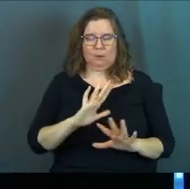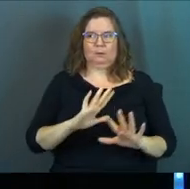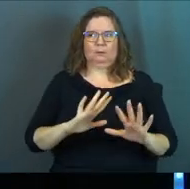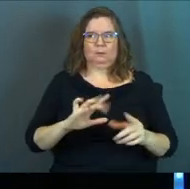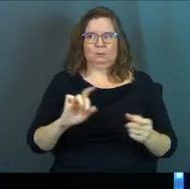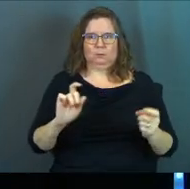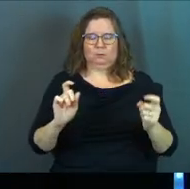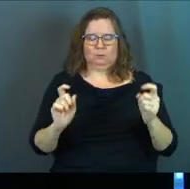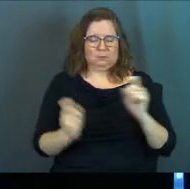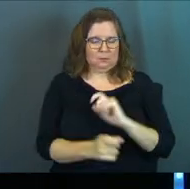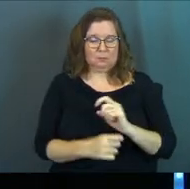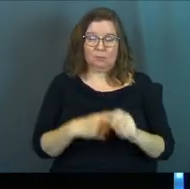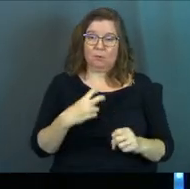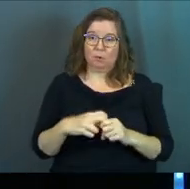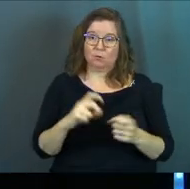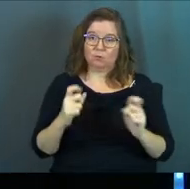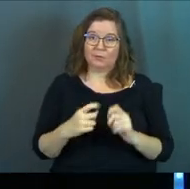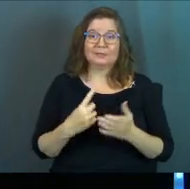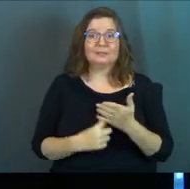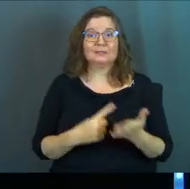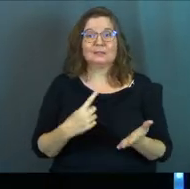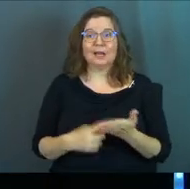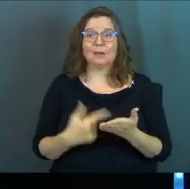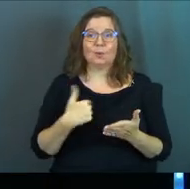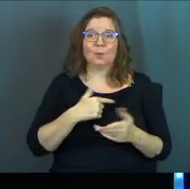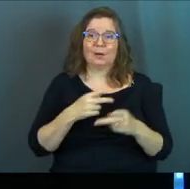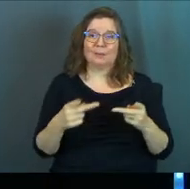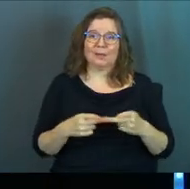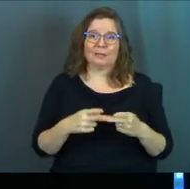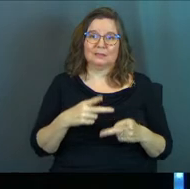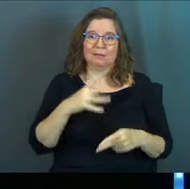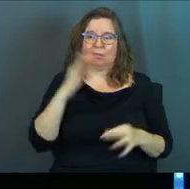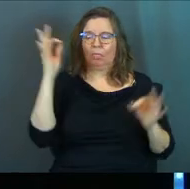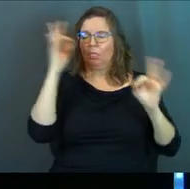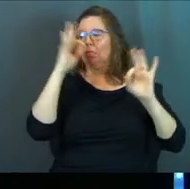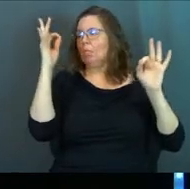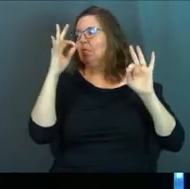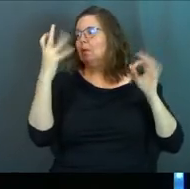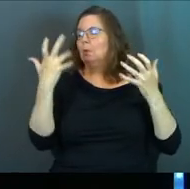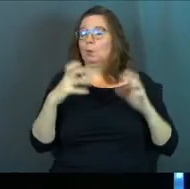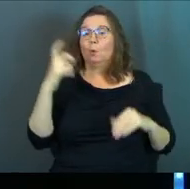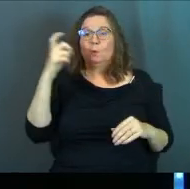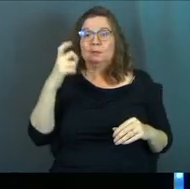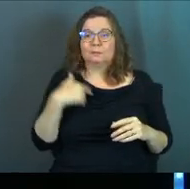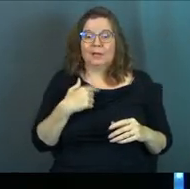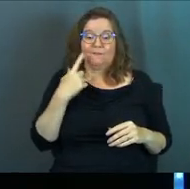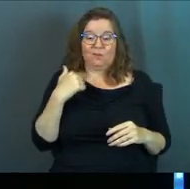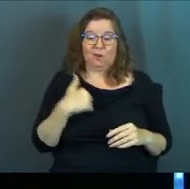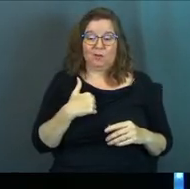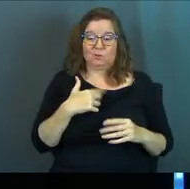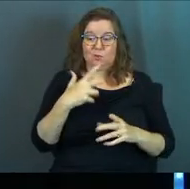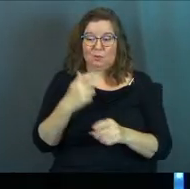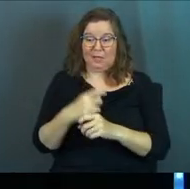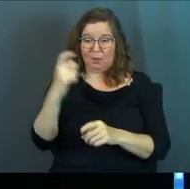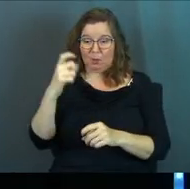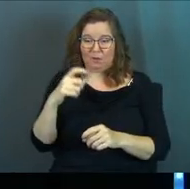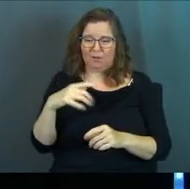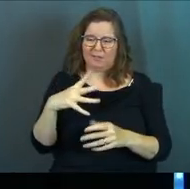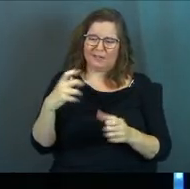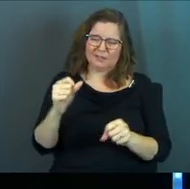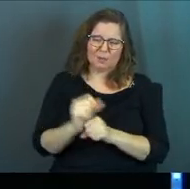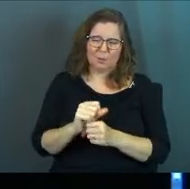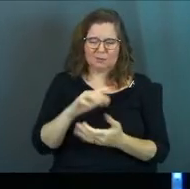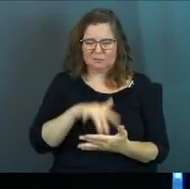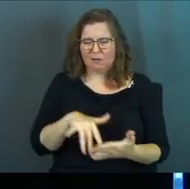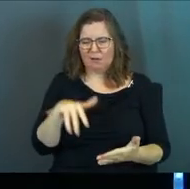change and sometimes we're in a place of ignorance where we don't know what wisdom is and for us to get wisdom would take